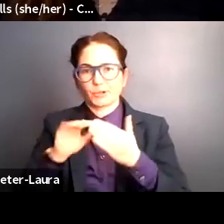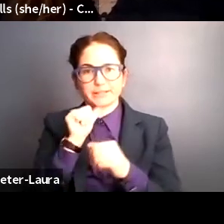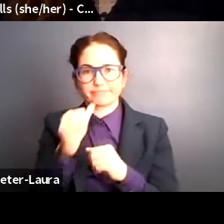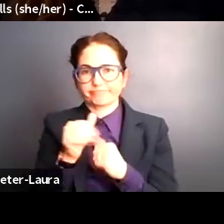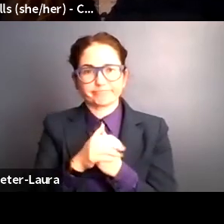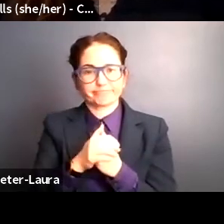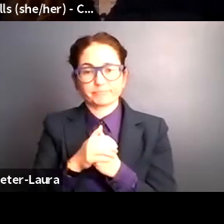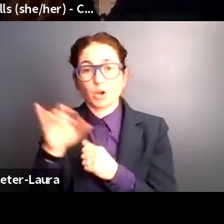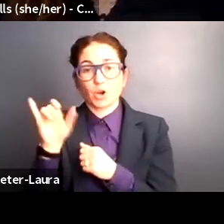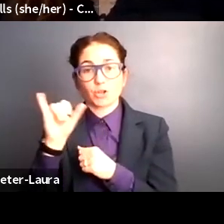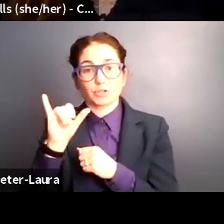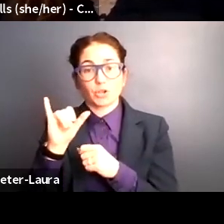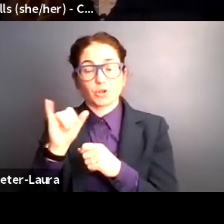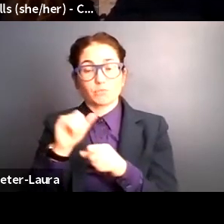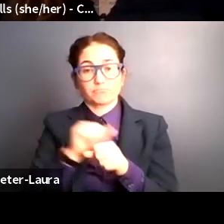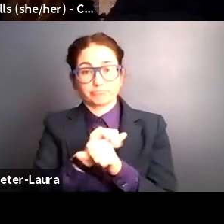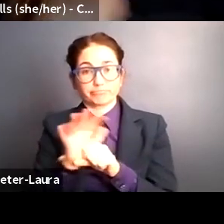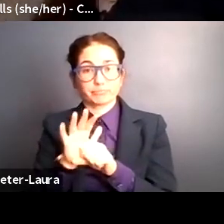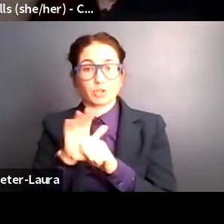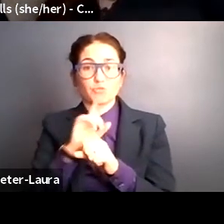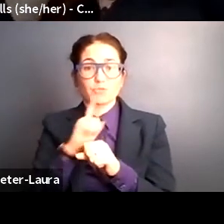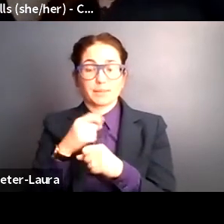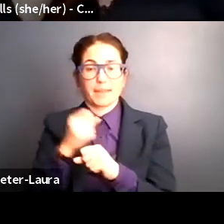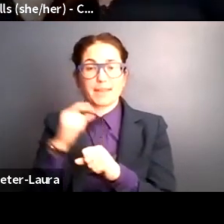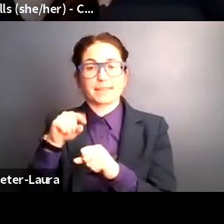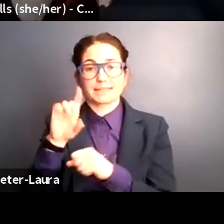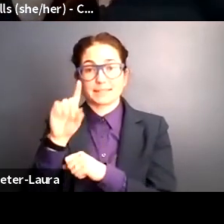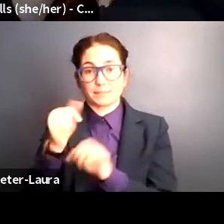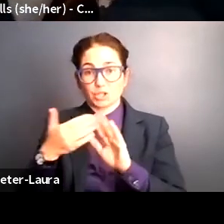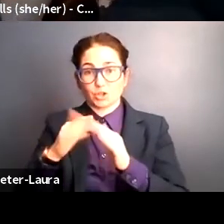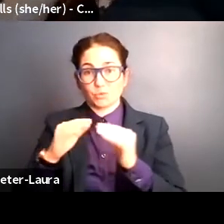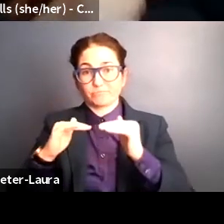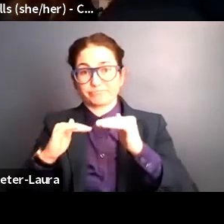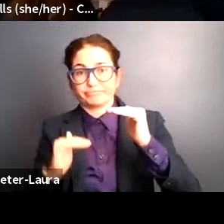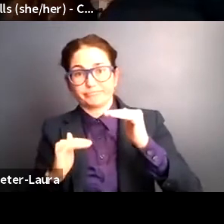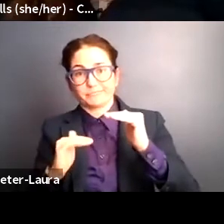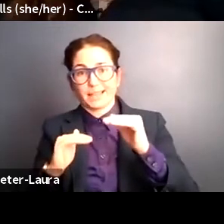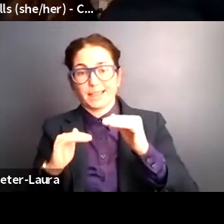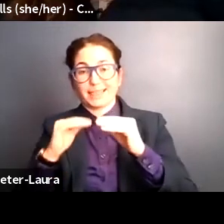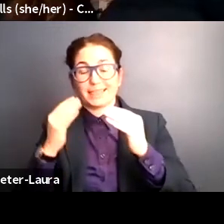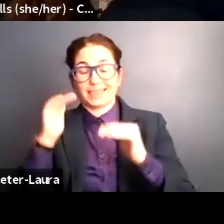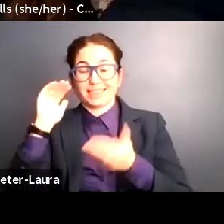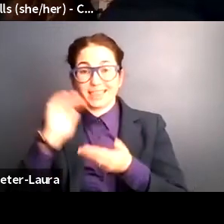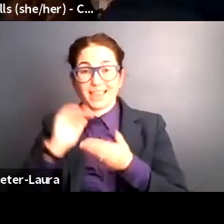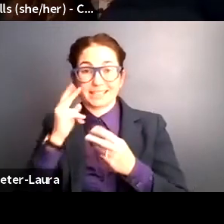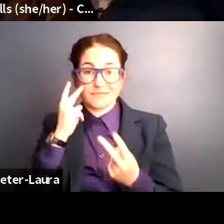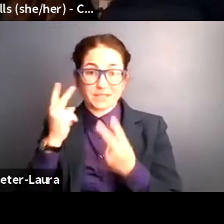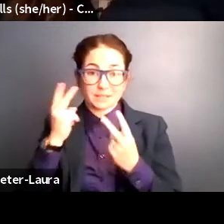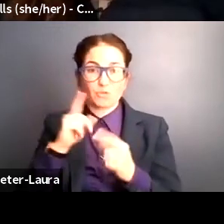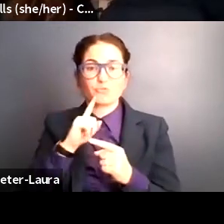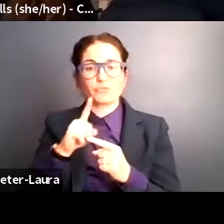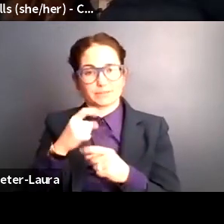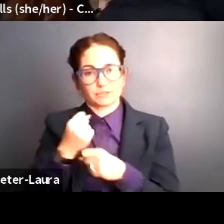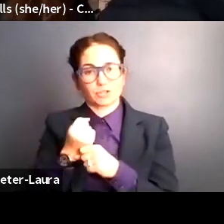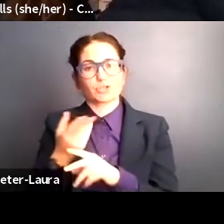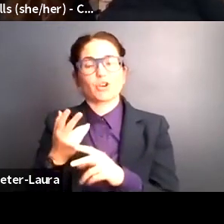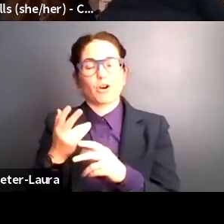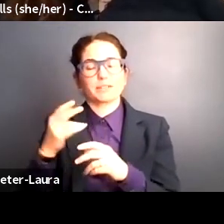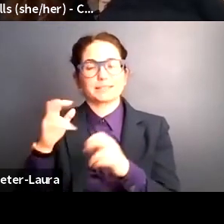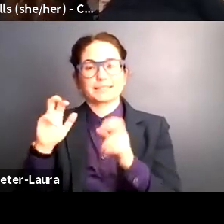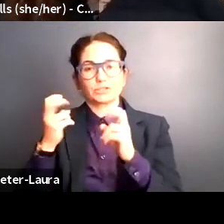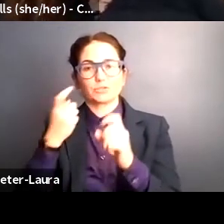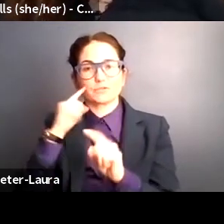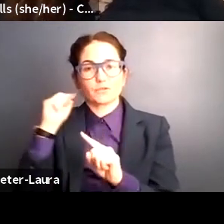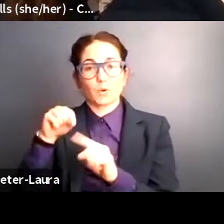the pandemic has made the disability community less visible, which has posed challenges to the disability rights advocacy.